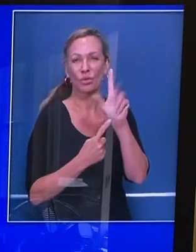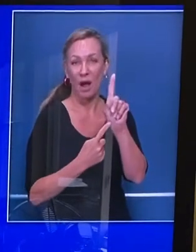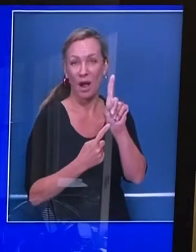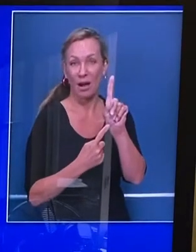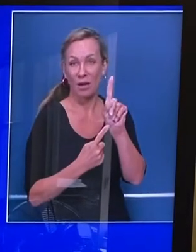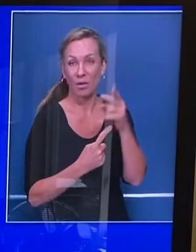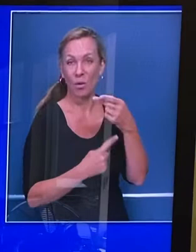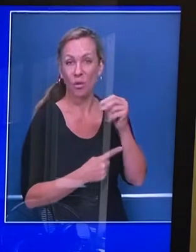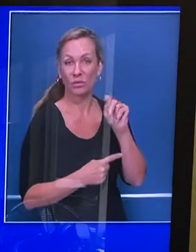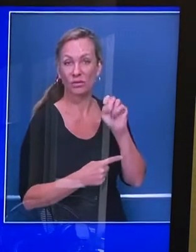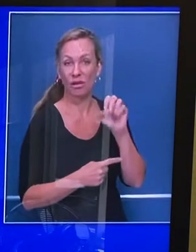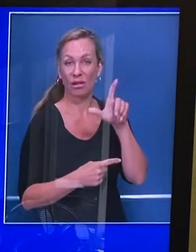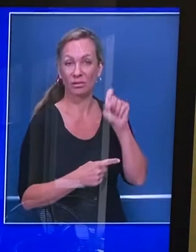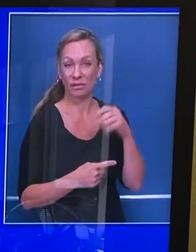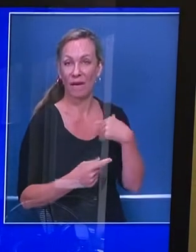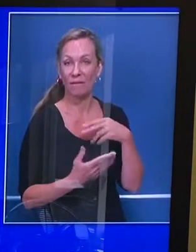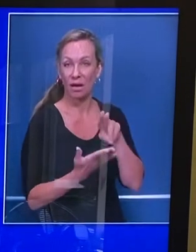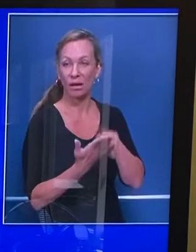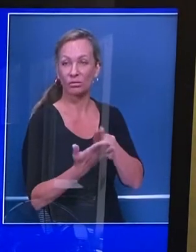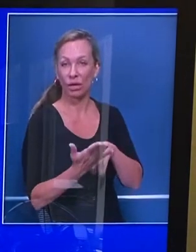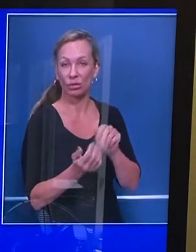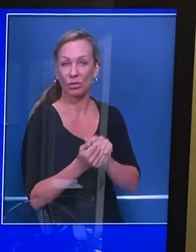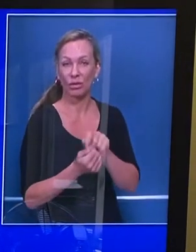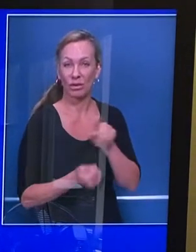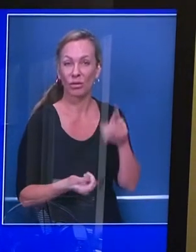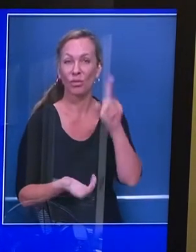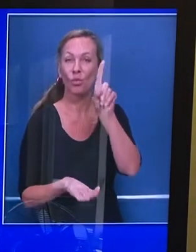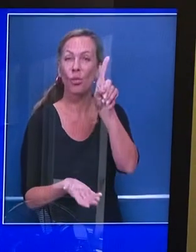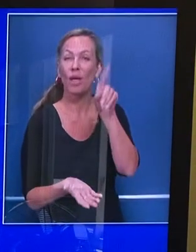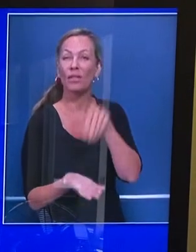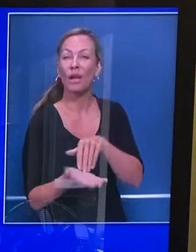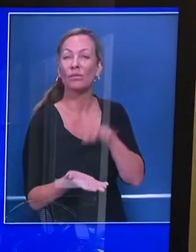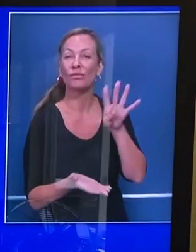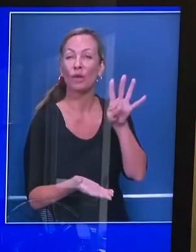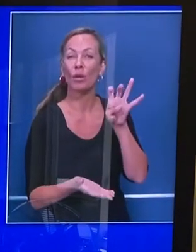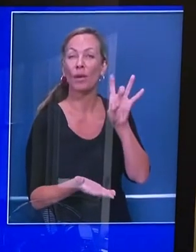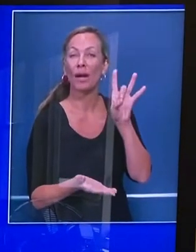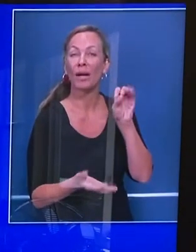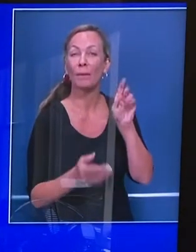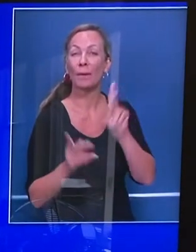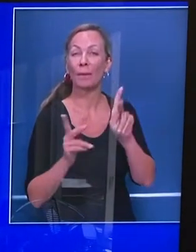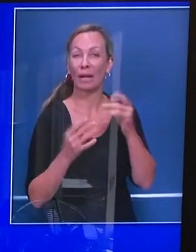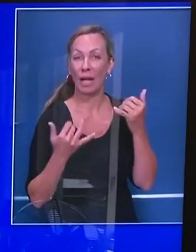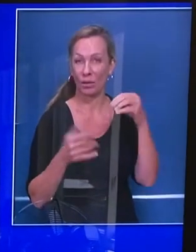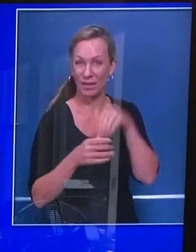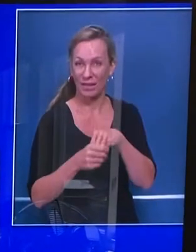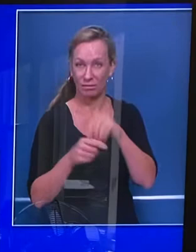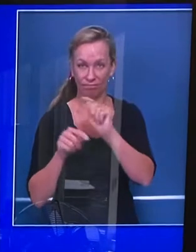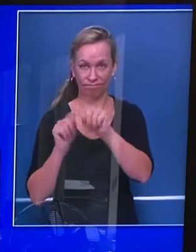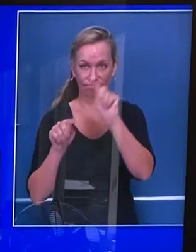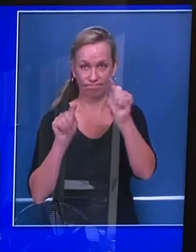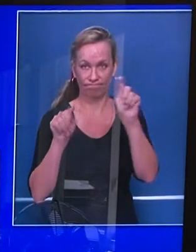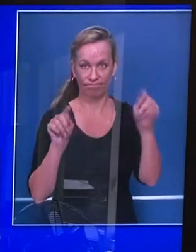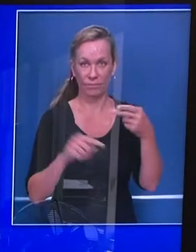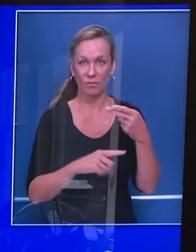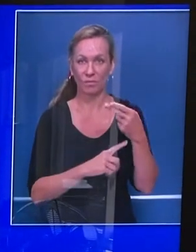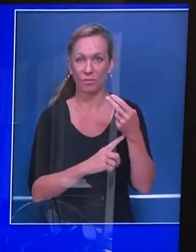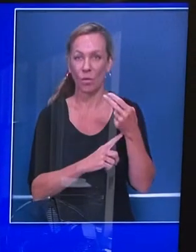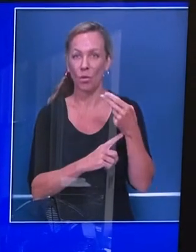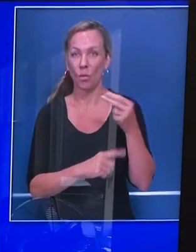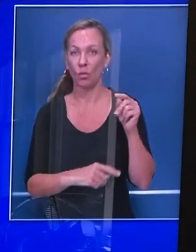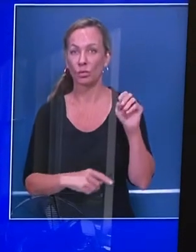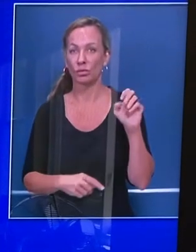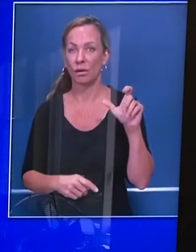rooms. This is part and of what we built off of through the pandemic. We built new protocols to